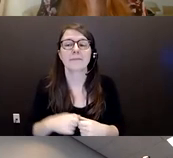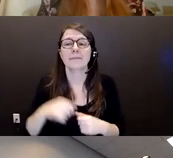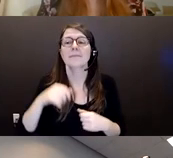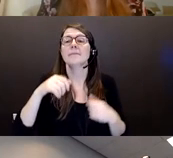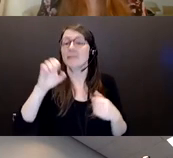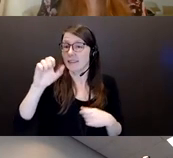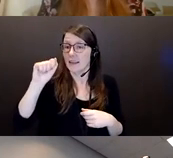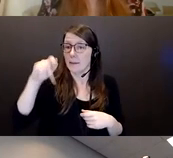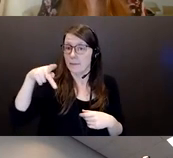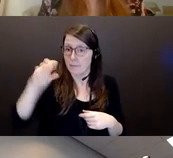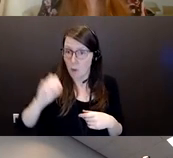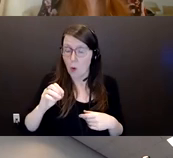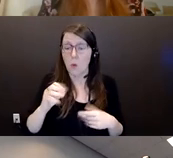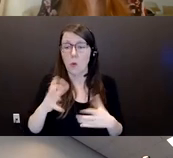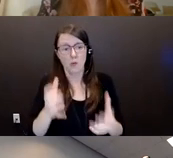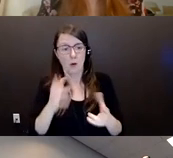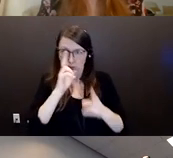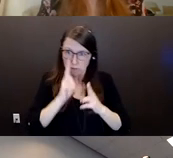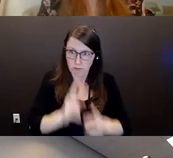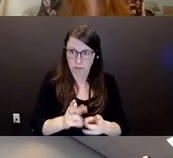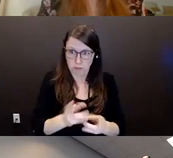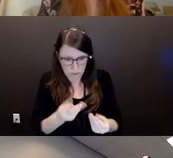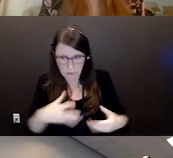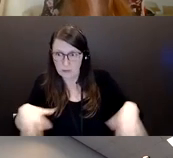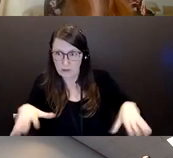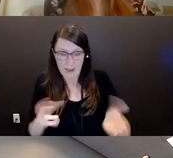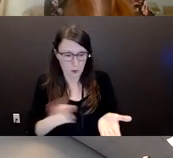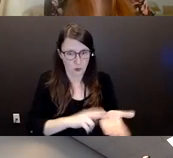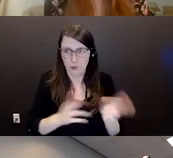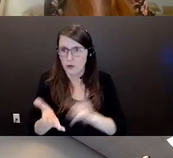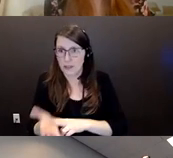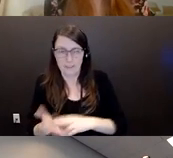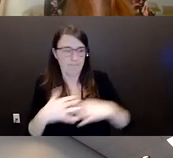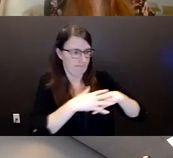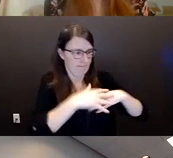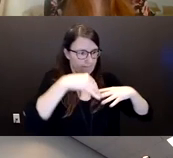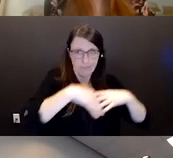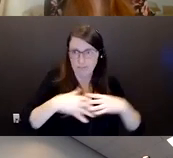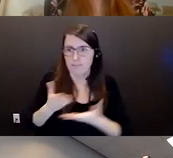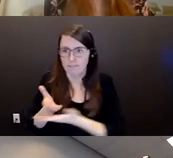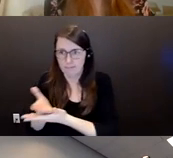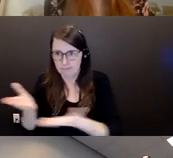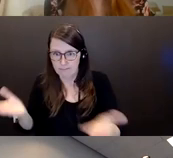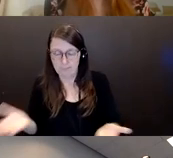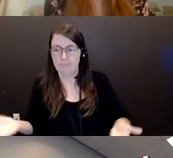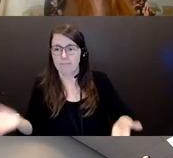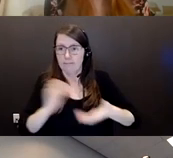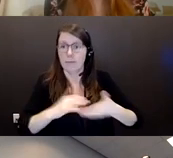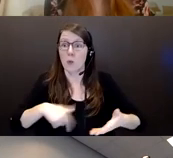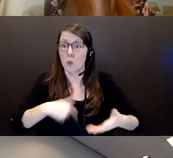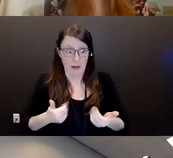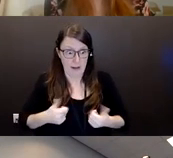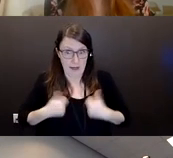land and its treaties by strengthening our relationship and responsibility to them. We live and work on Métis,